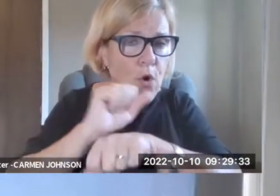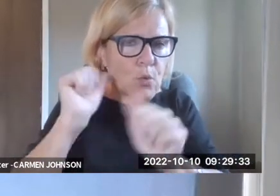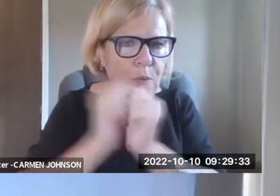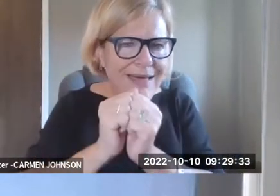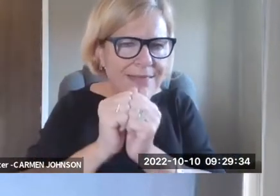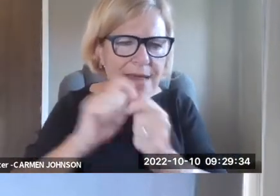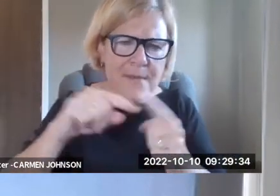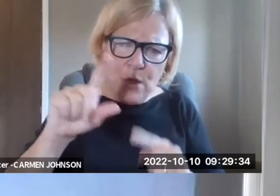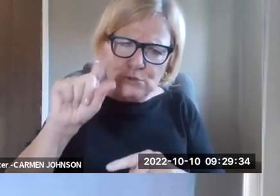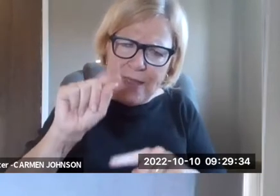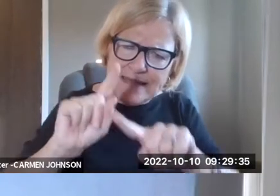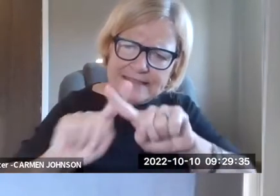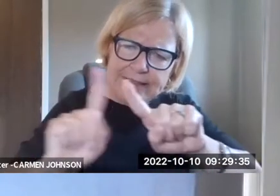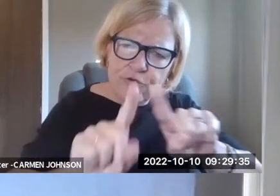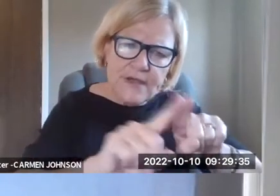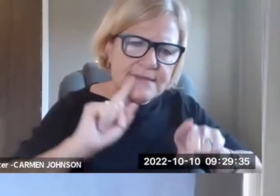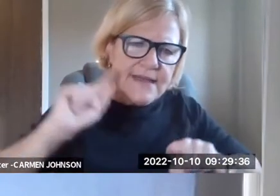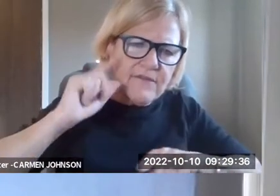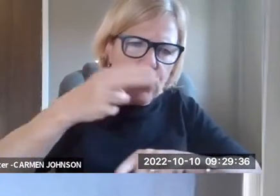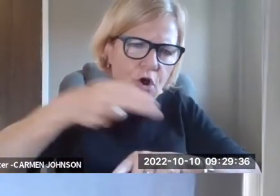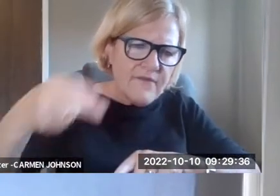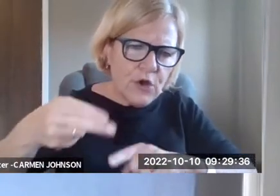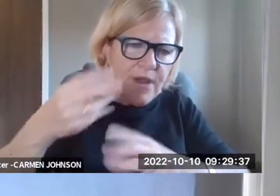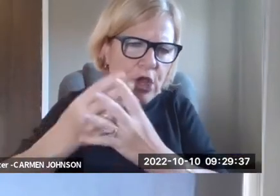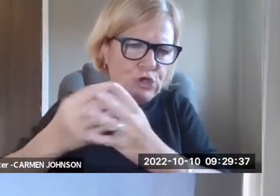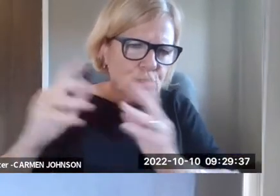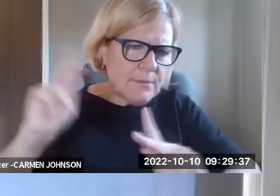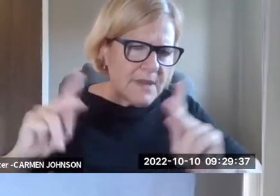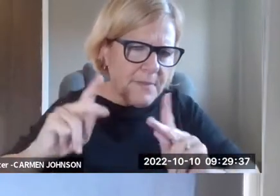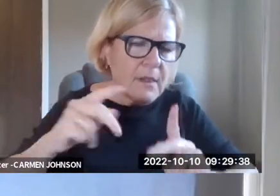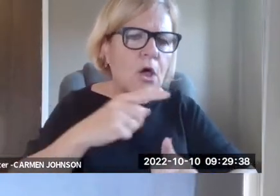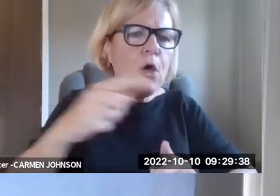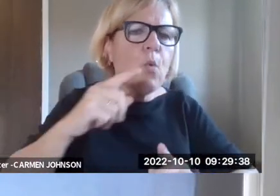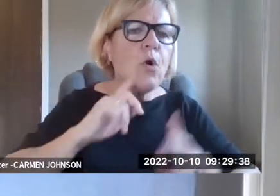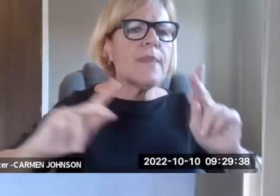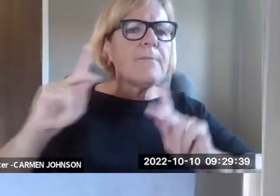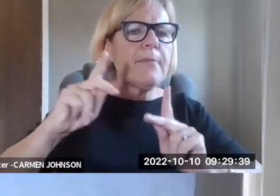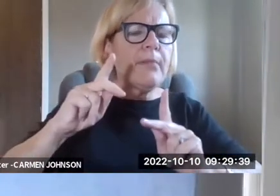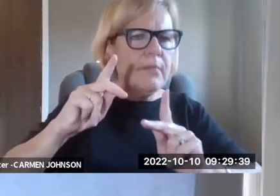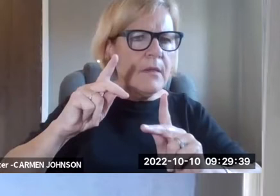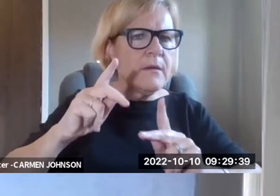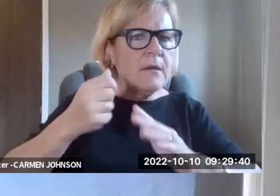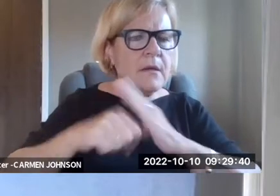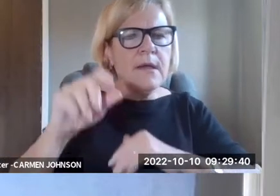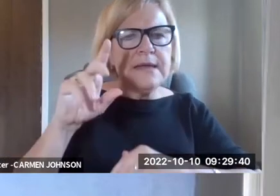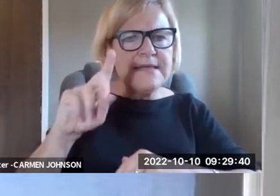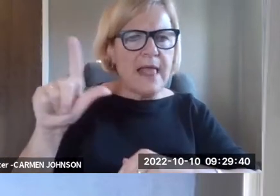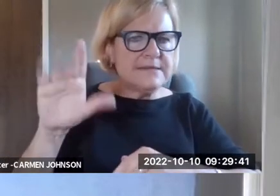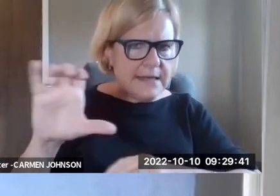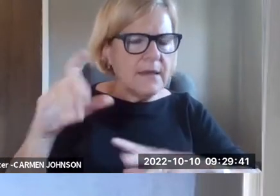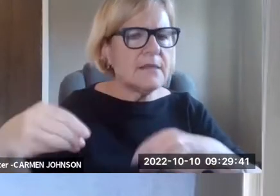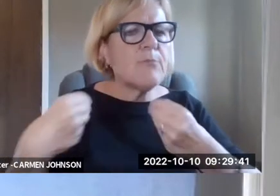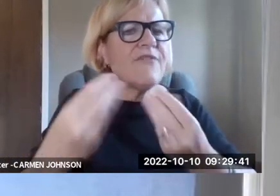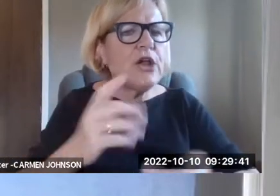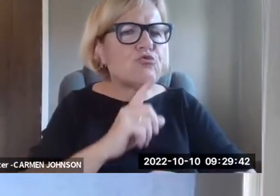system, uh, disability law, Colorado, although we worked with, um, around 20 different, um, deaf and hard